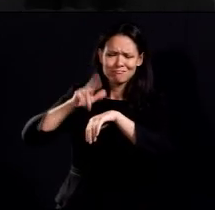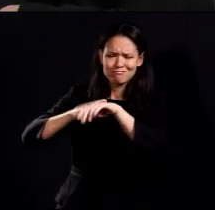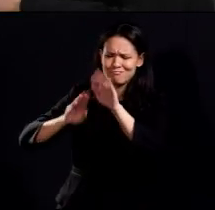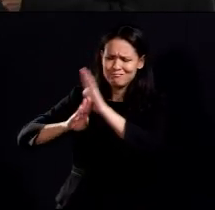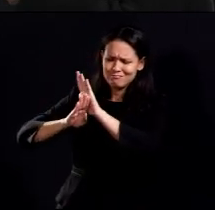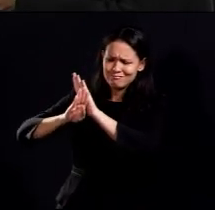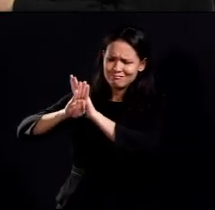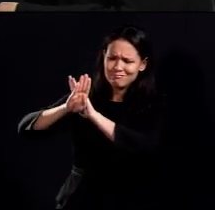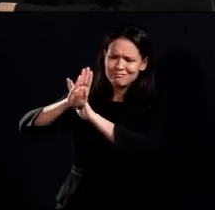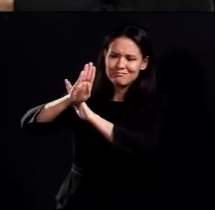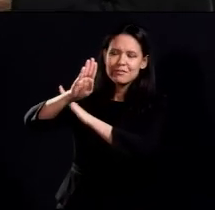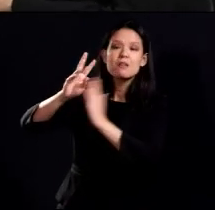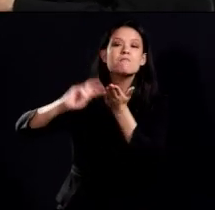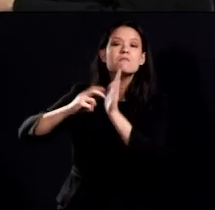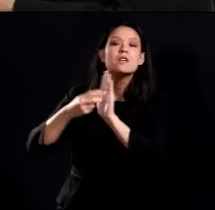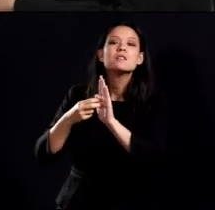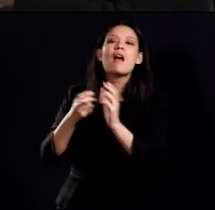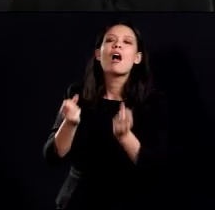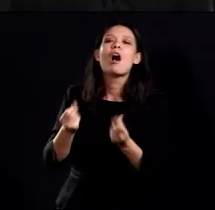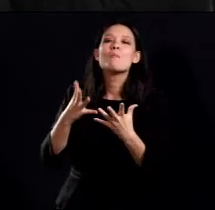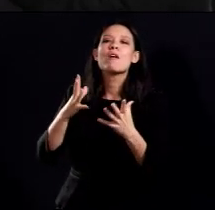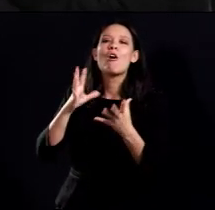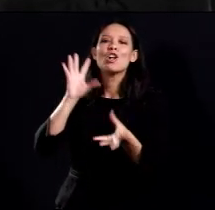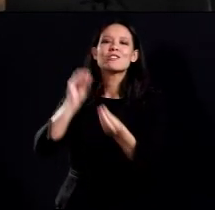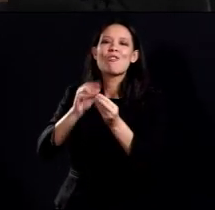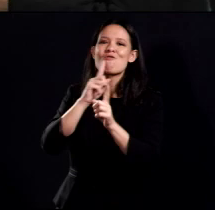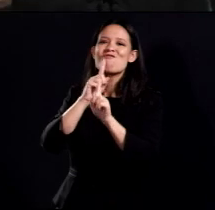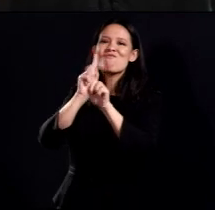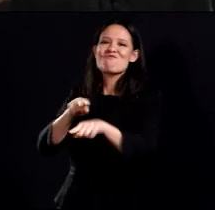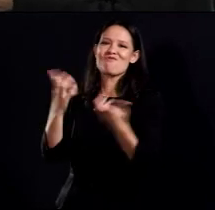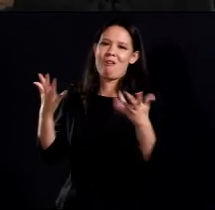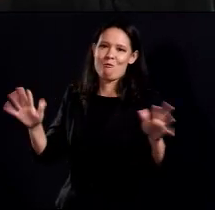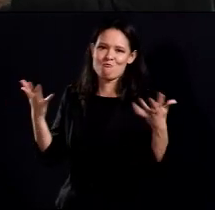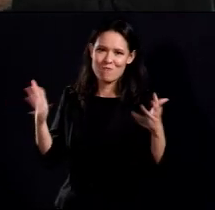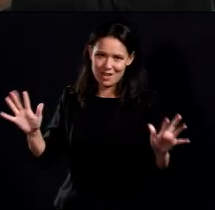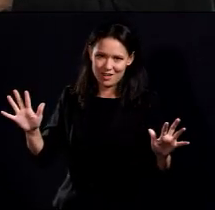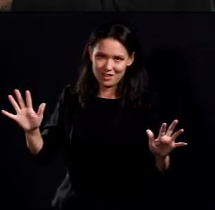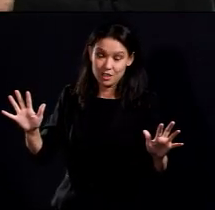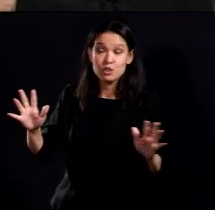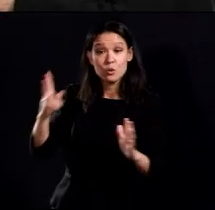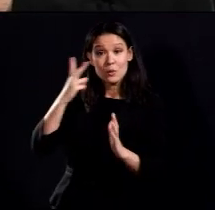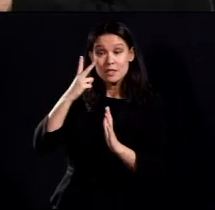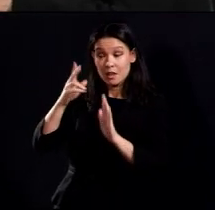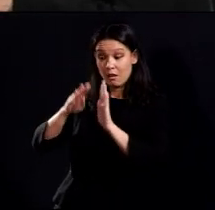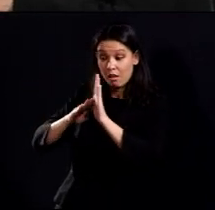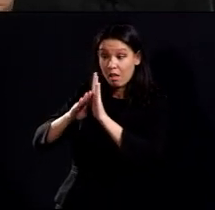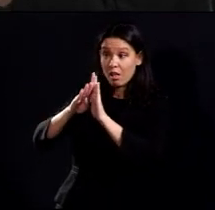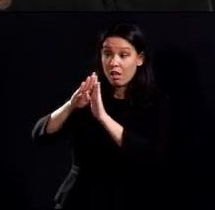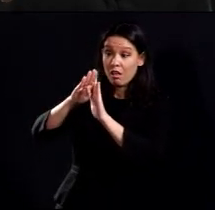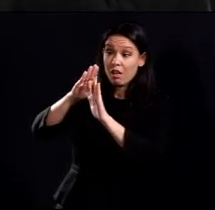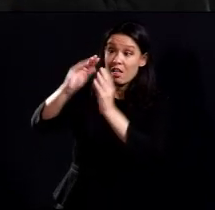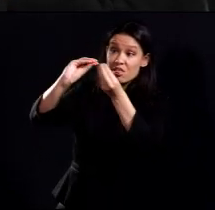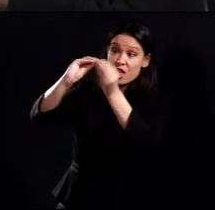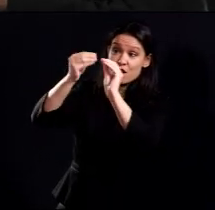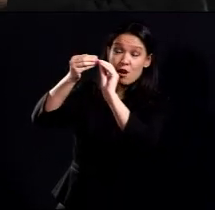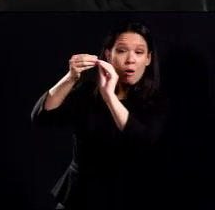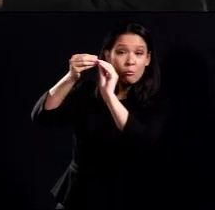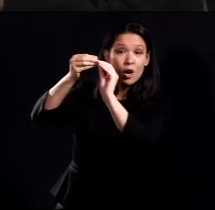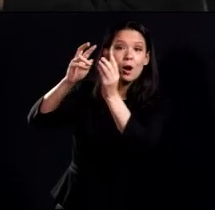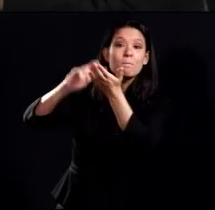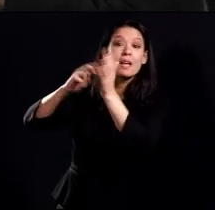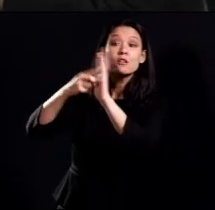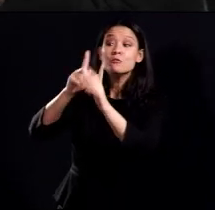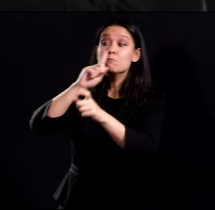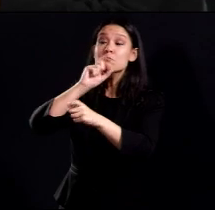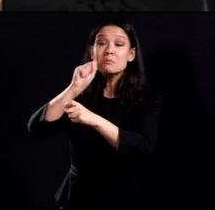are the number of reported cases. So, when we look at reported cases, we have to understand that they likely